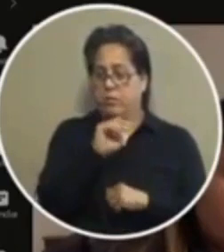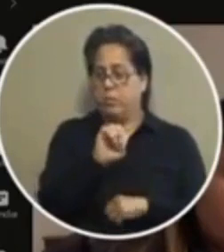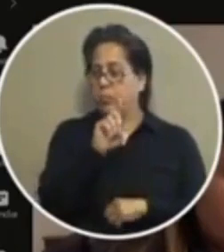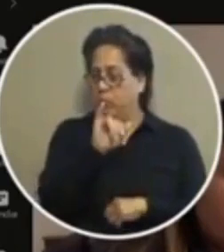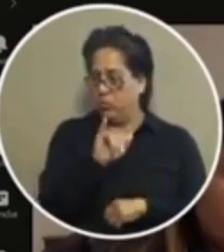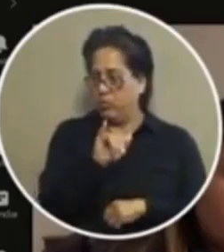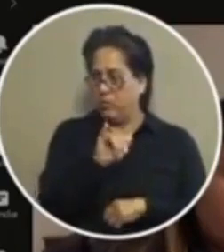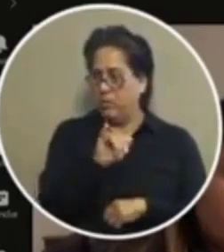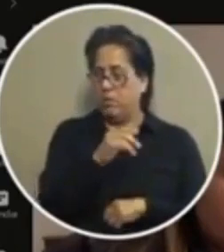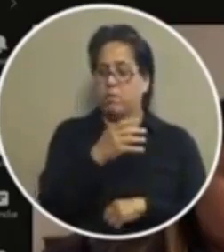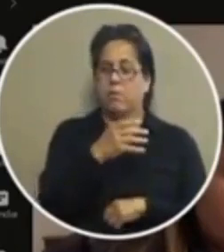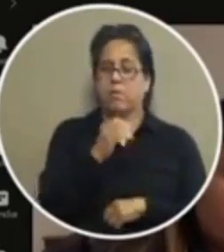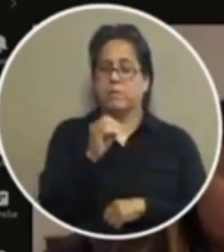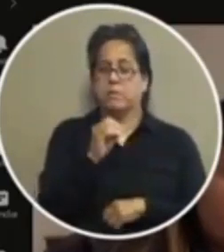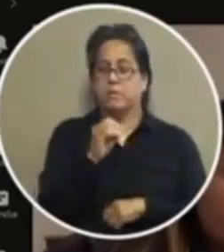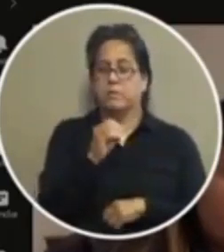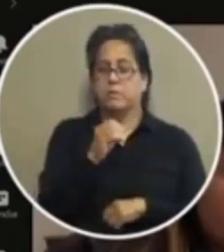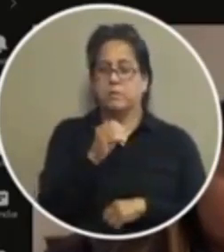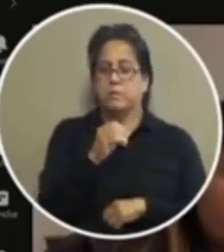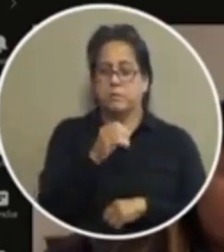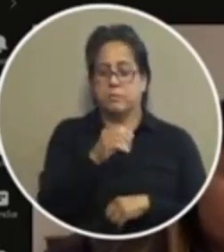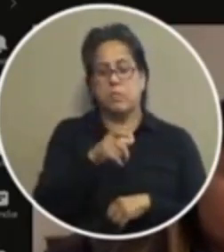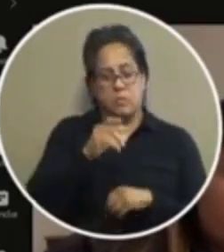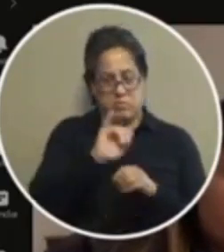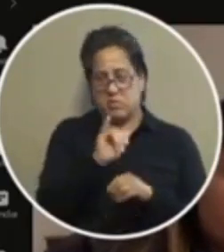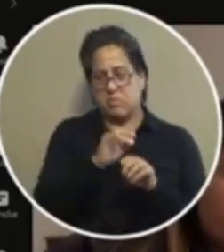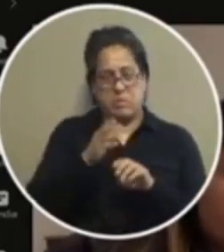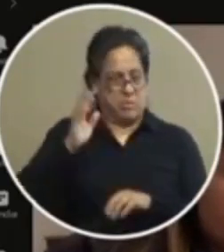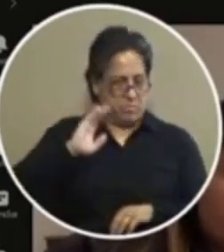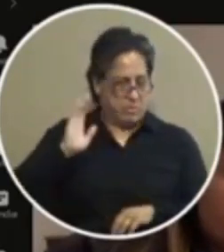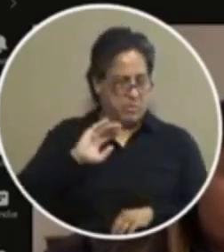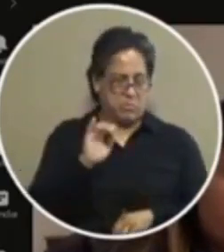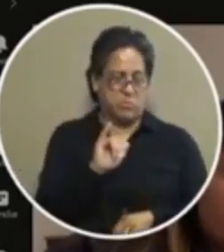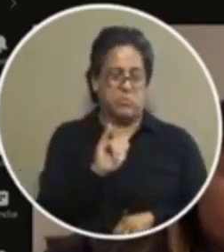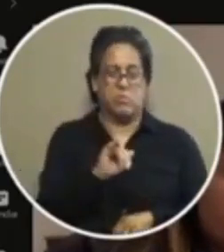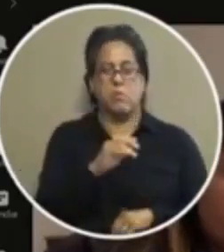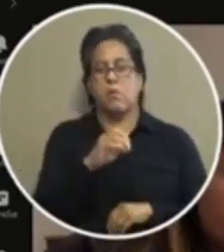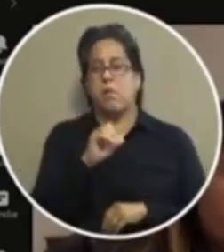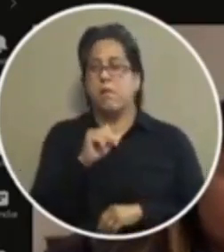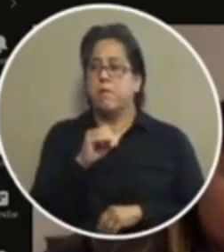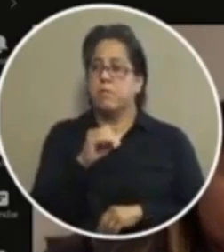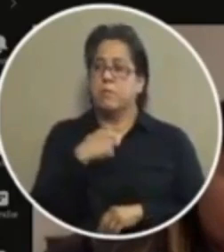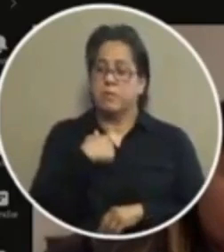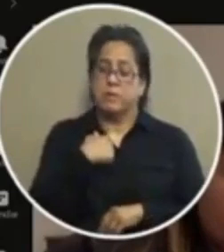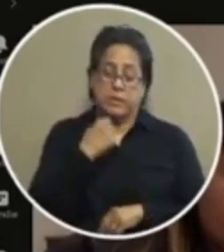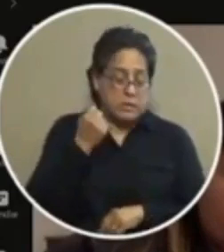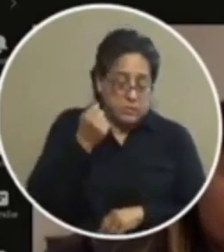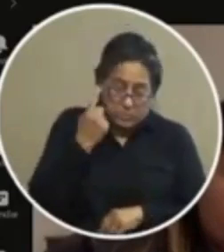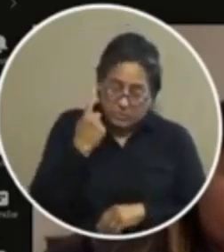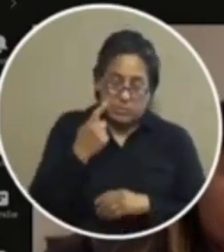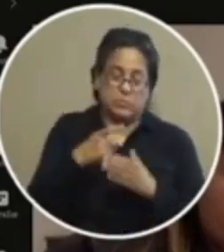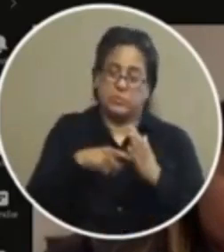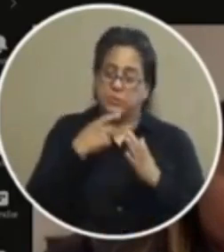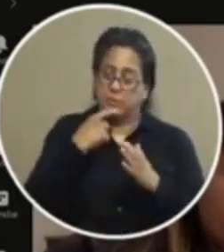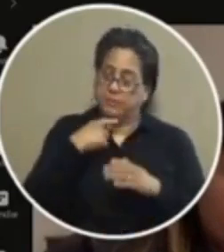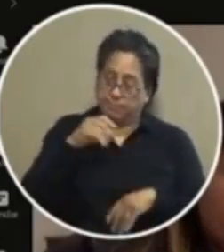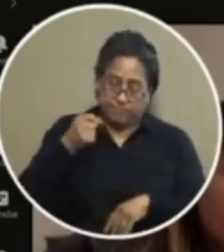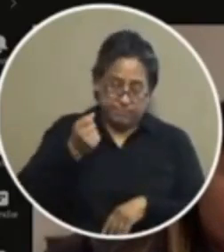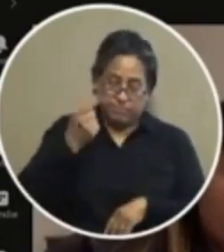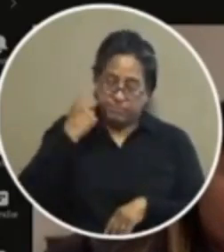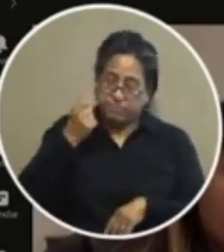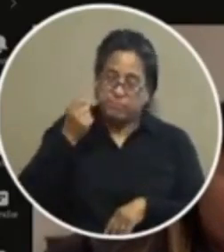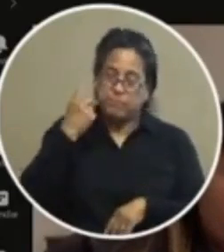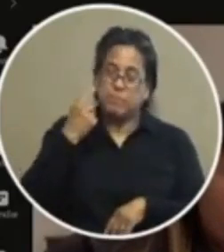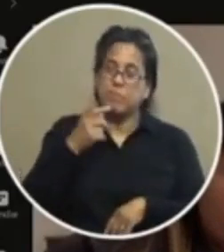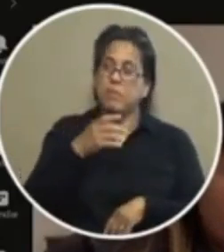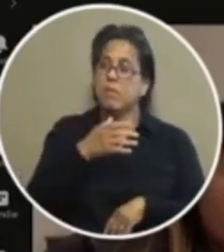this um and and have had discussions with him in the past about this as well so so i understand what you're saying and and we i hear